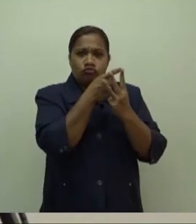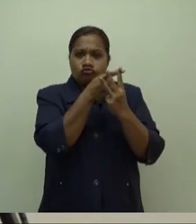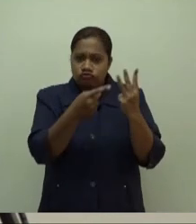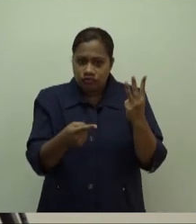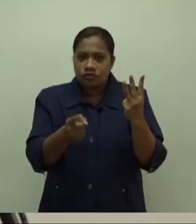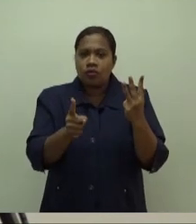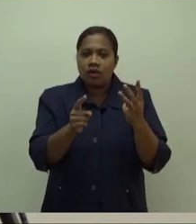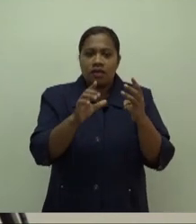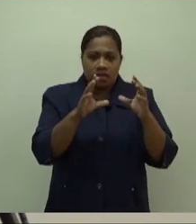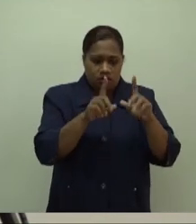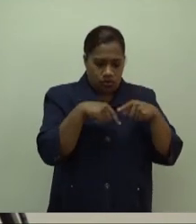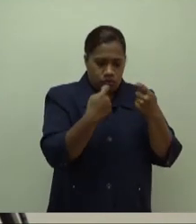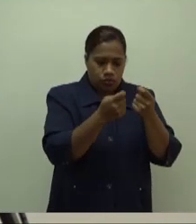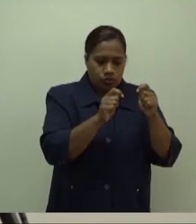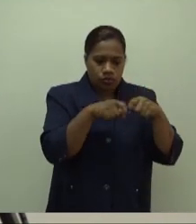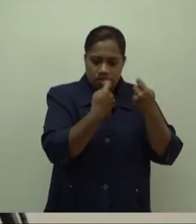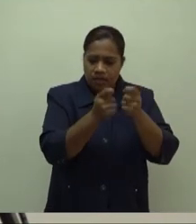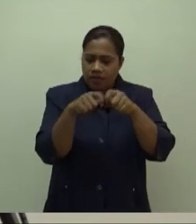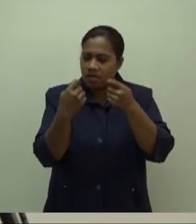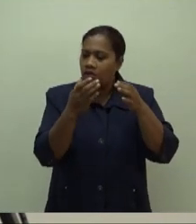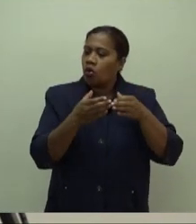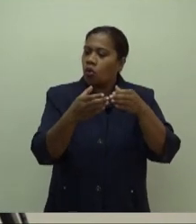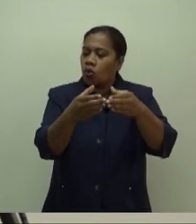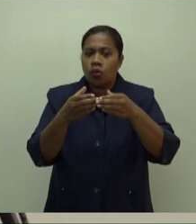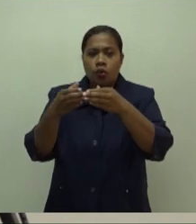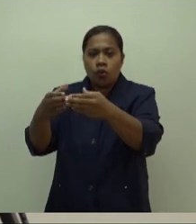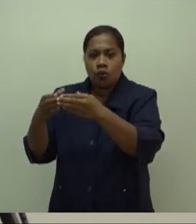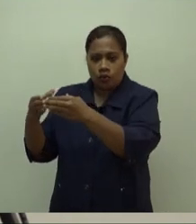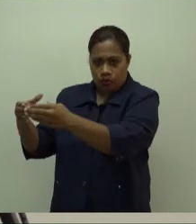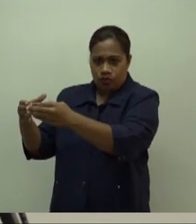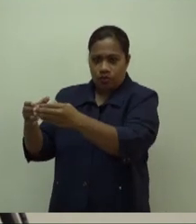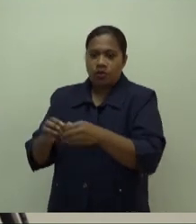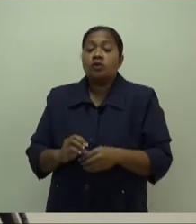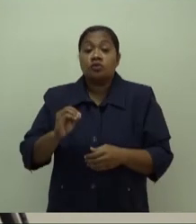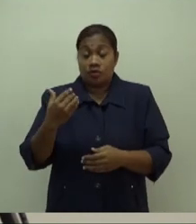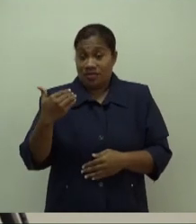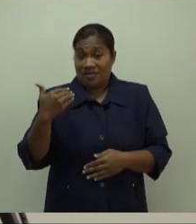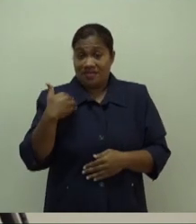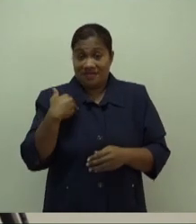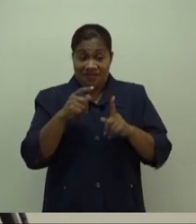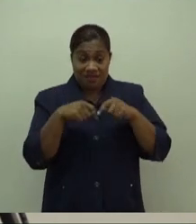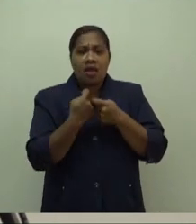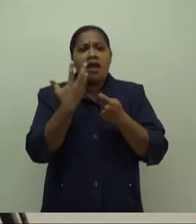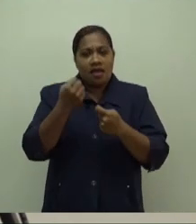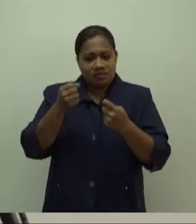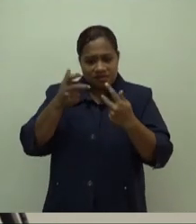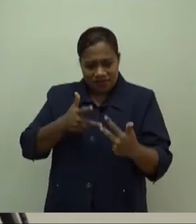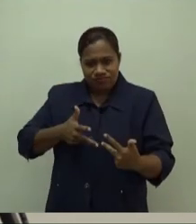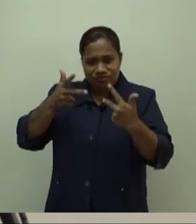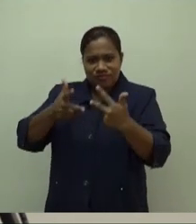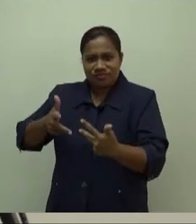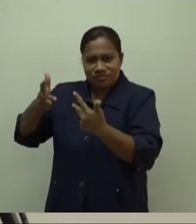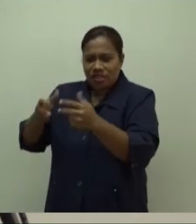The wellness team has engaged institutions and organizations through the virtual modes and have also